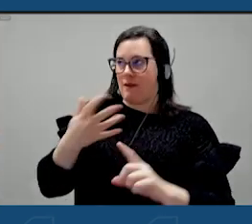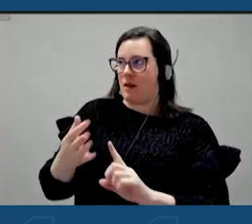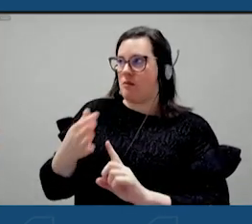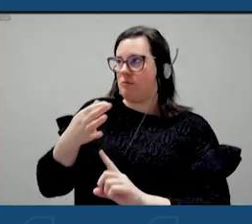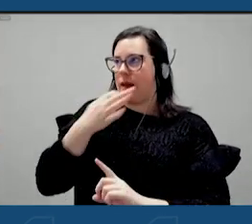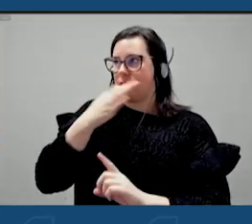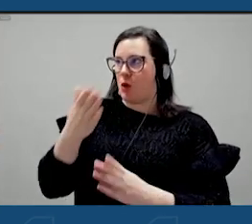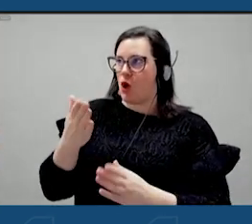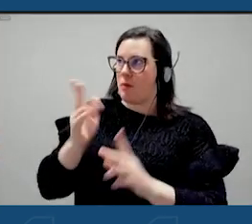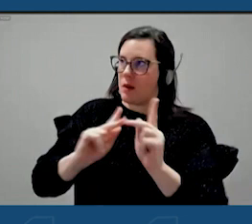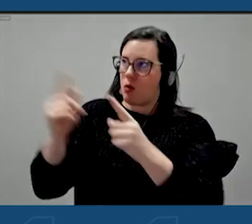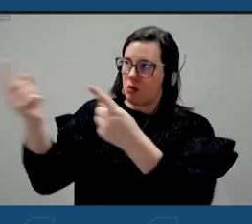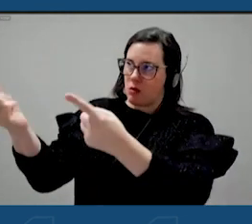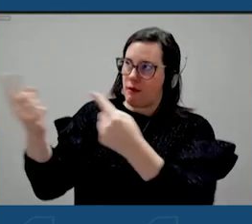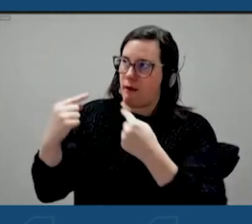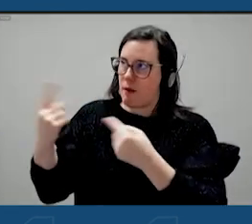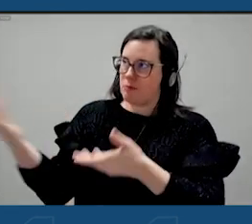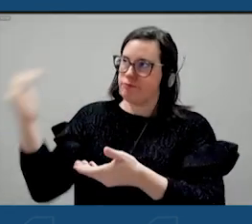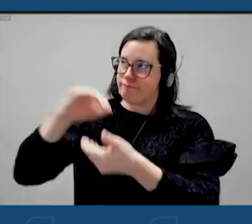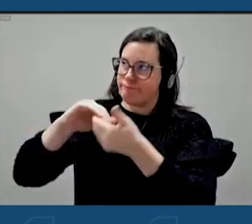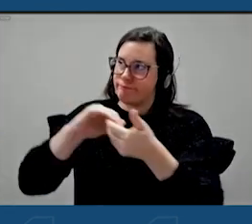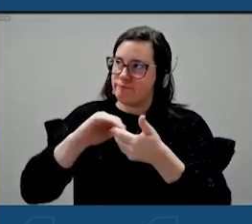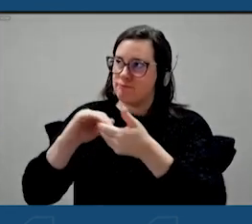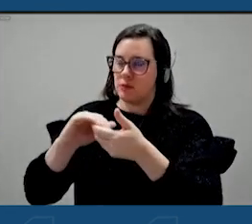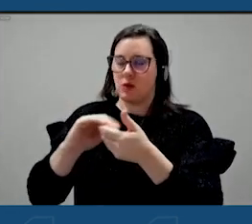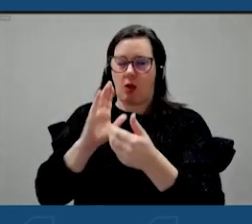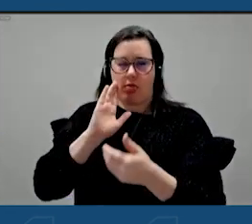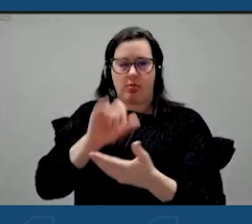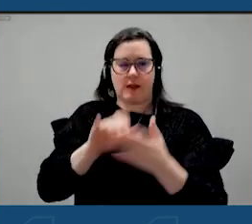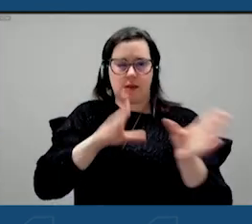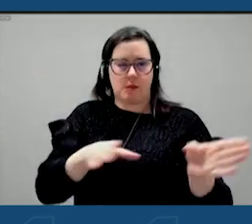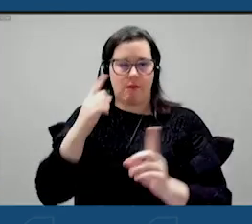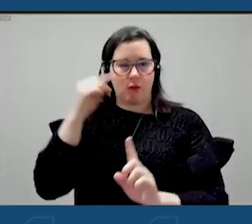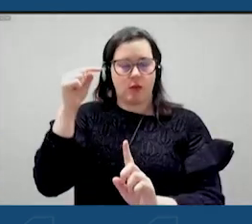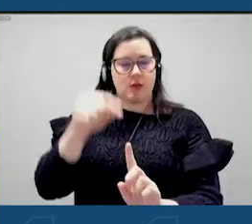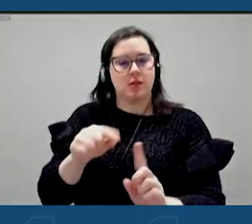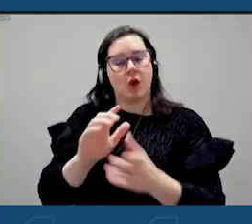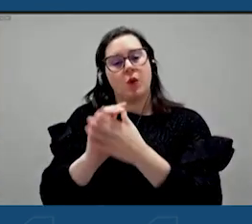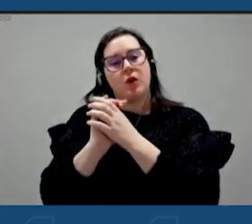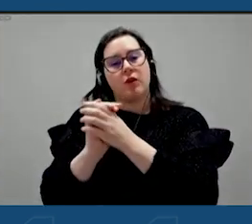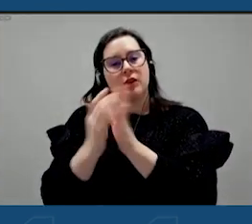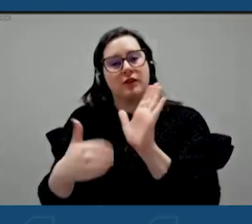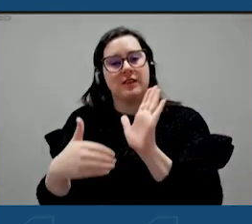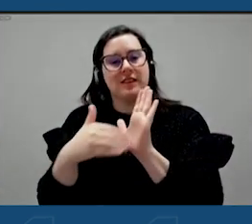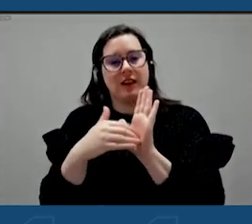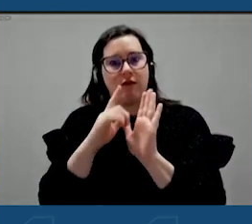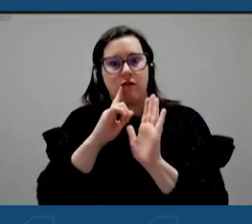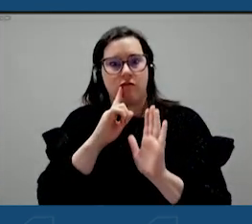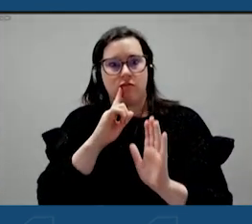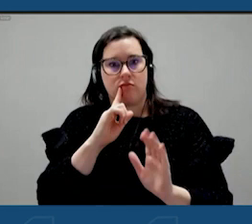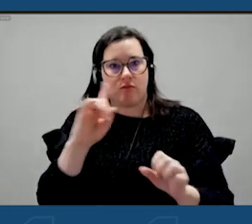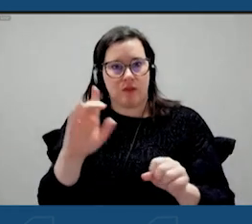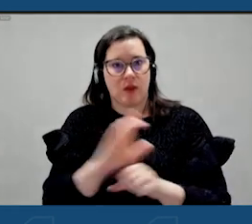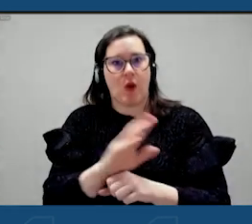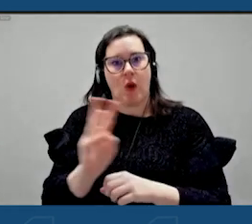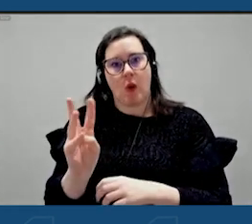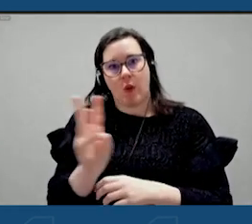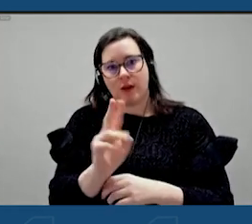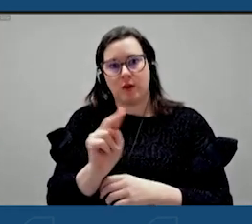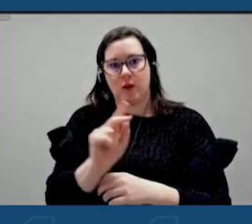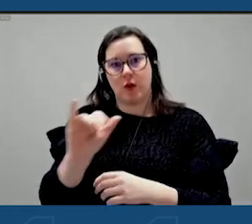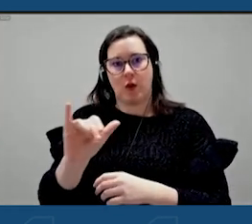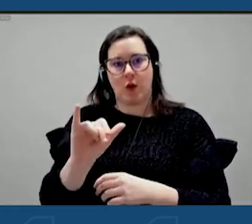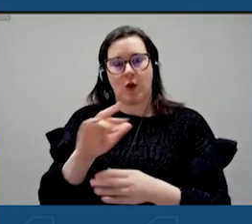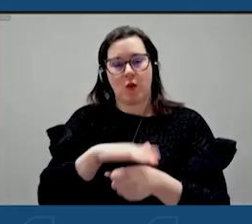complement your local team already. So that is what we're going to be doing. So congratulations on being the Western New York Region winner